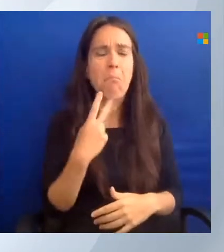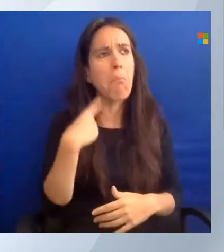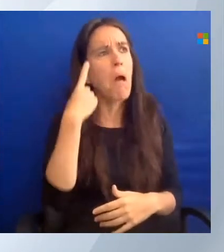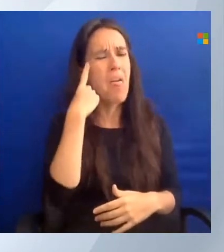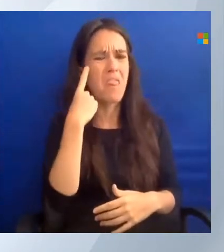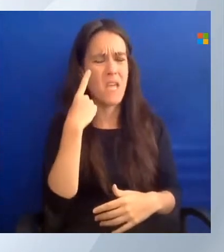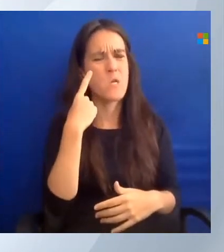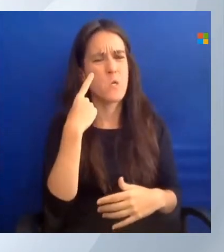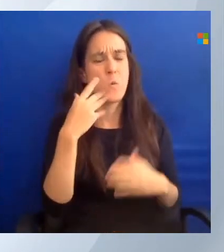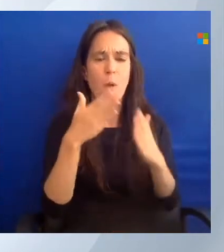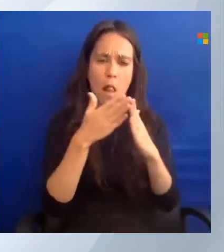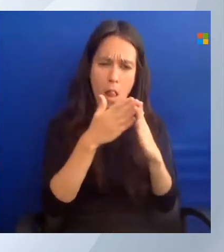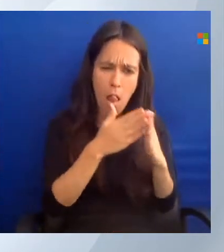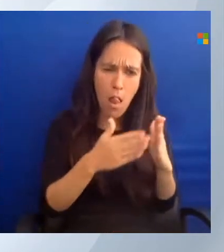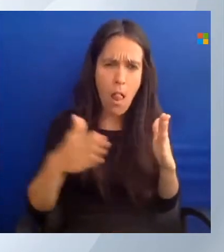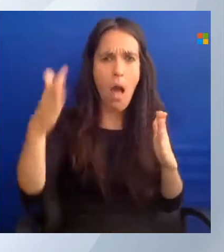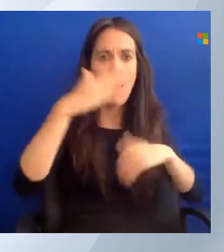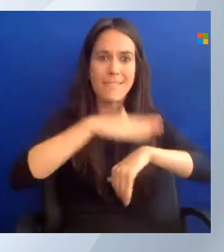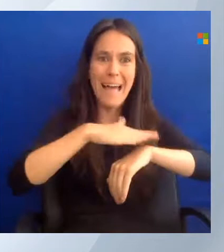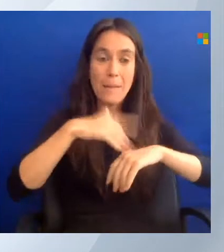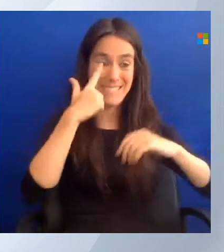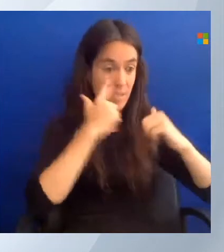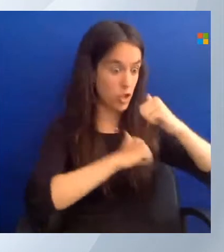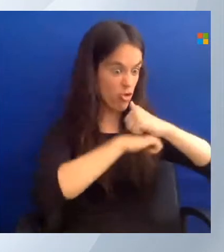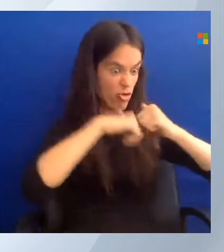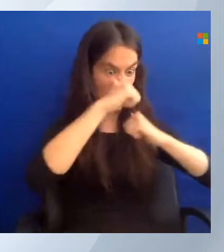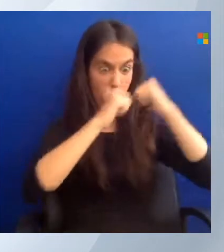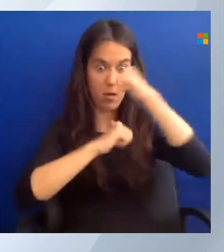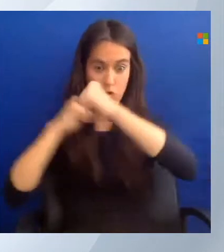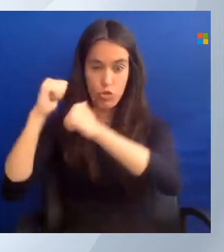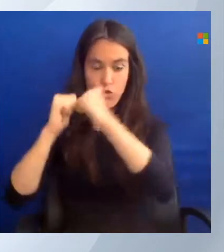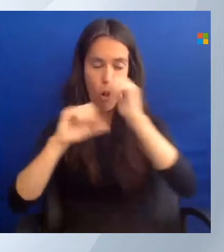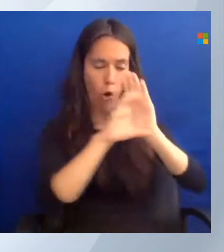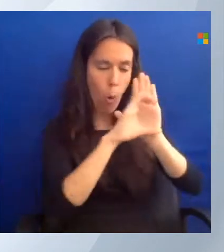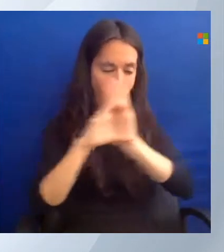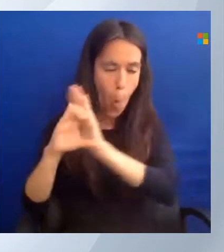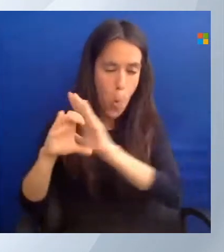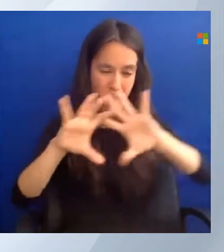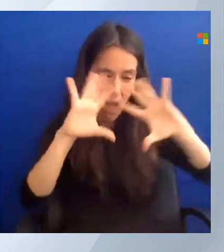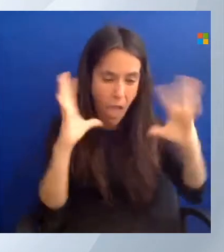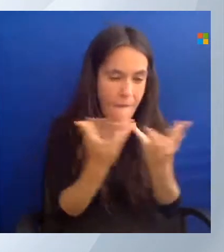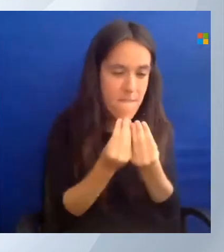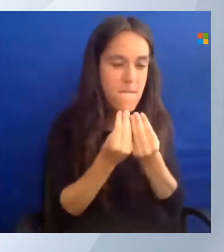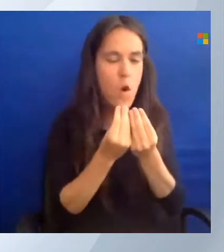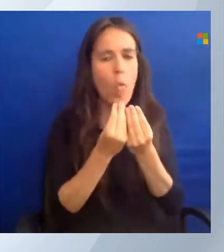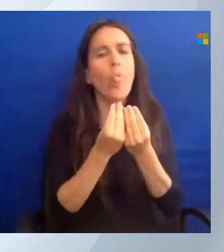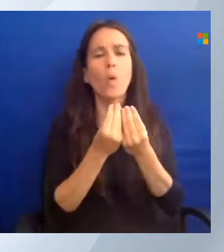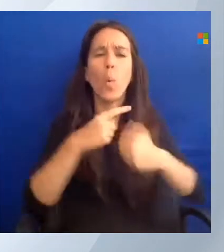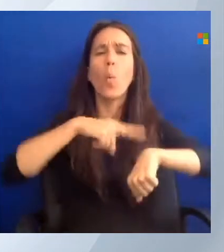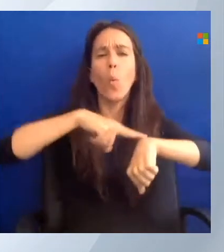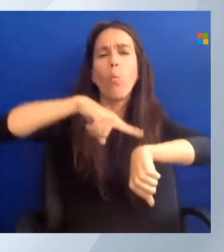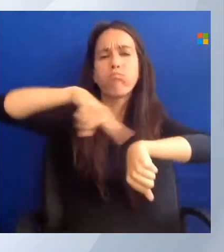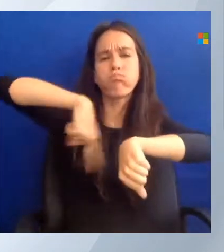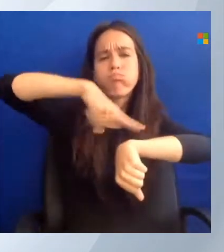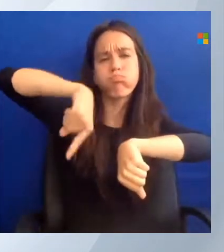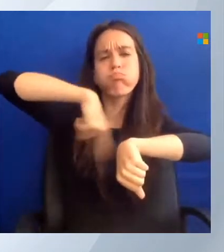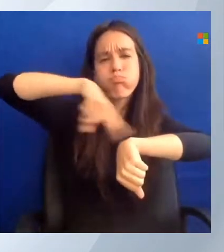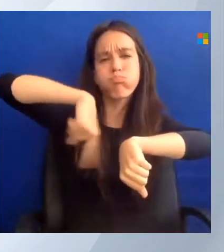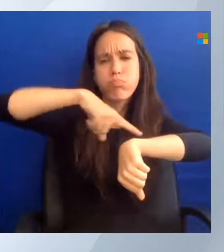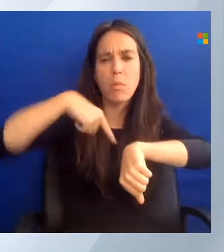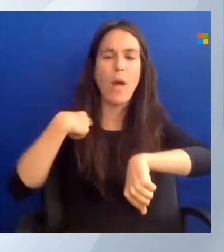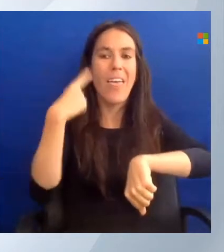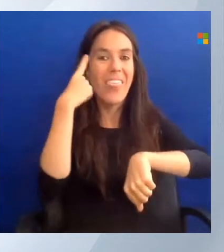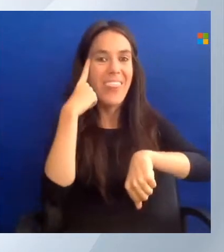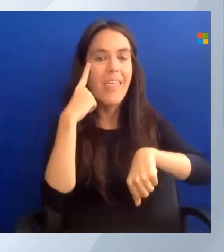a complete infrastructure as code environment. So, what I always believe in is just start with bits and pieces.